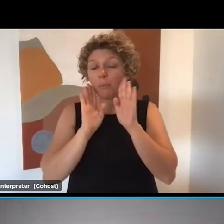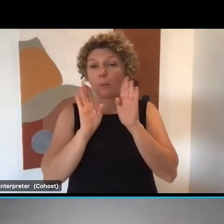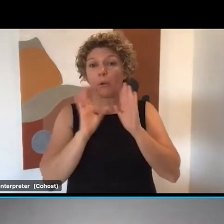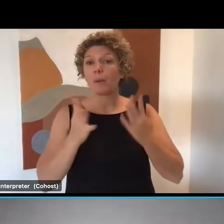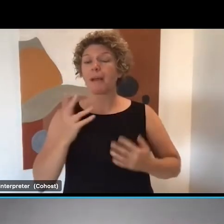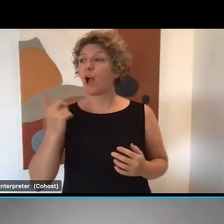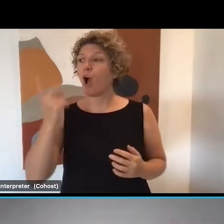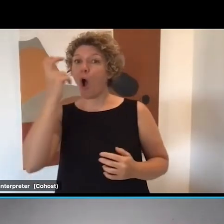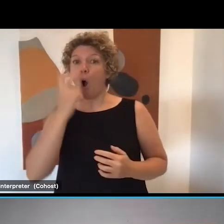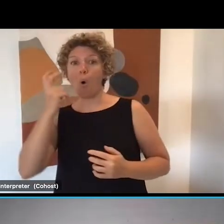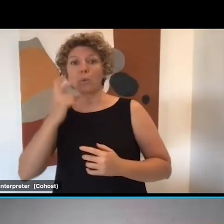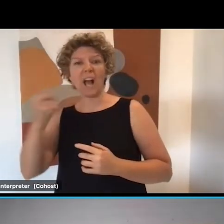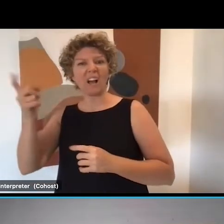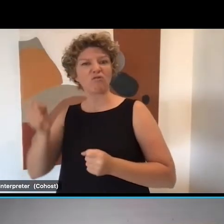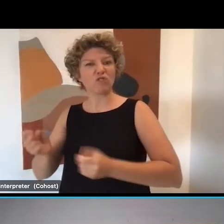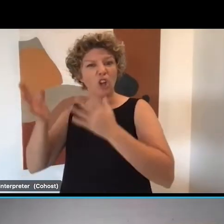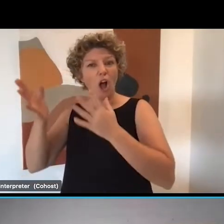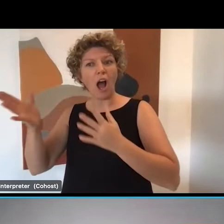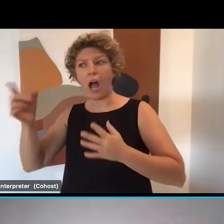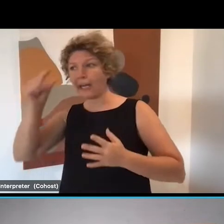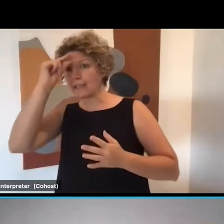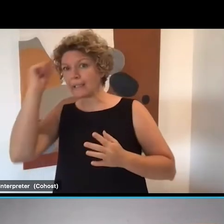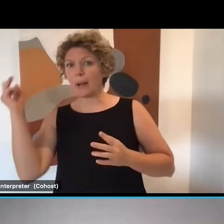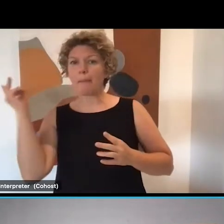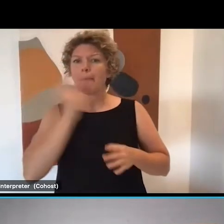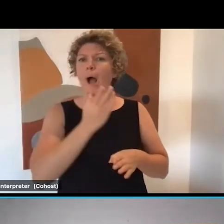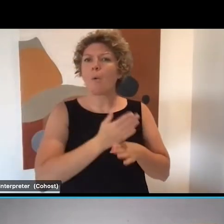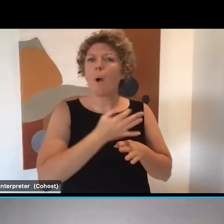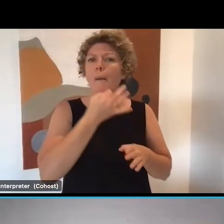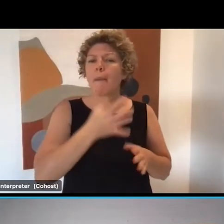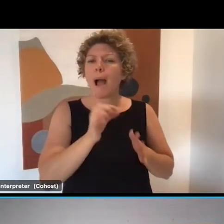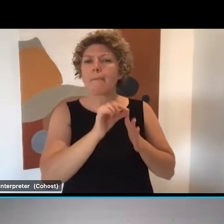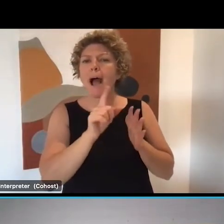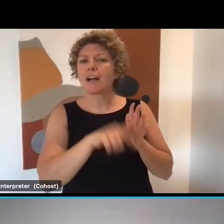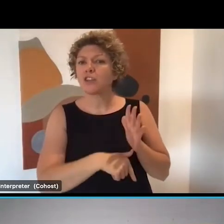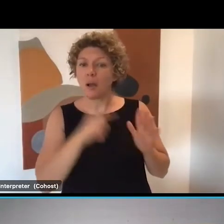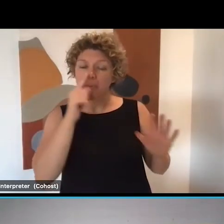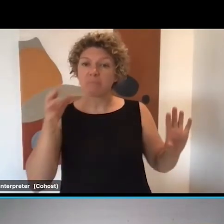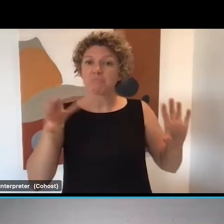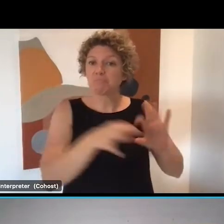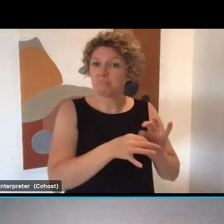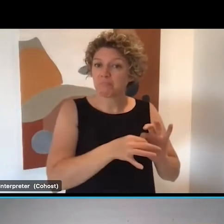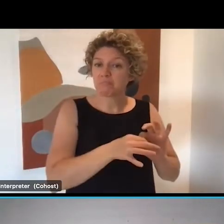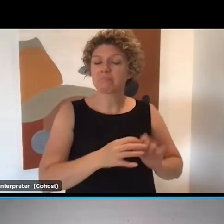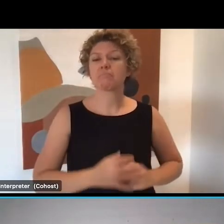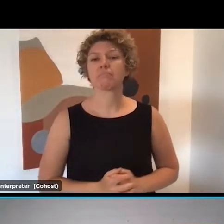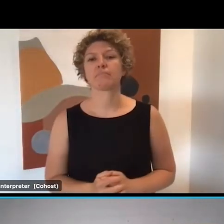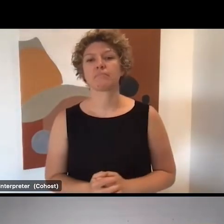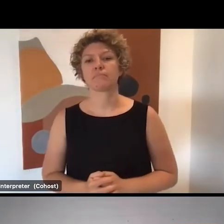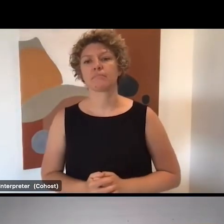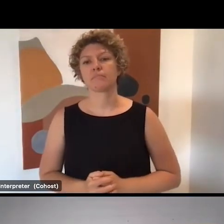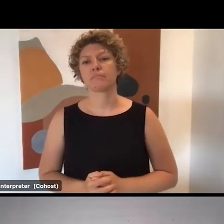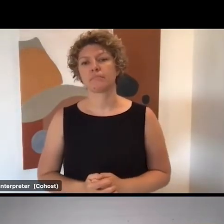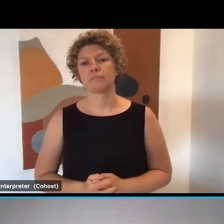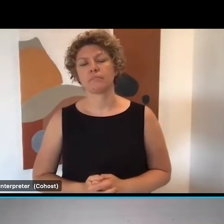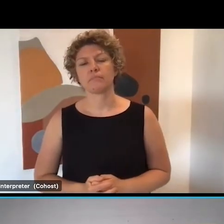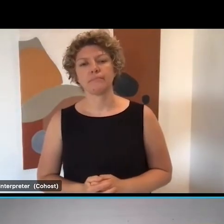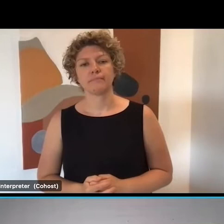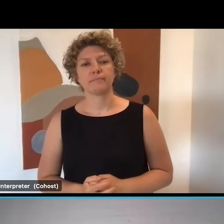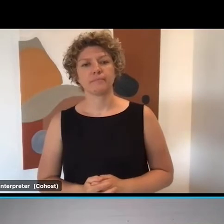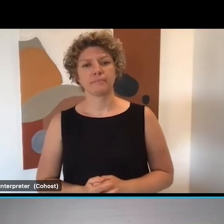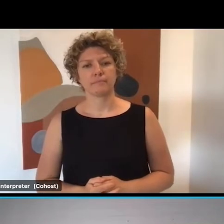workers into your jobs. We are contributing to research projects like advanced apprenticeships and